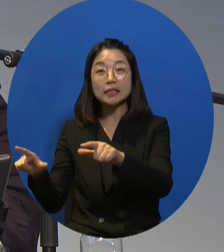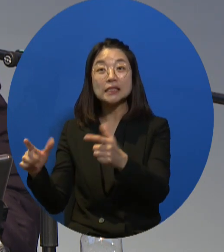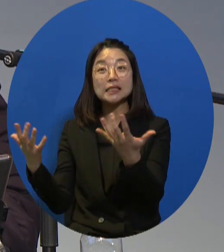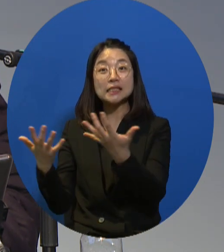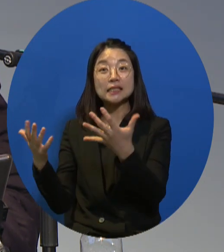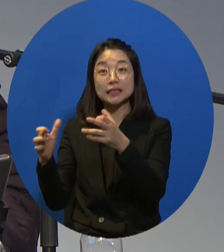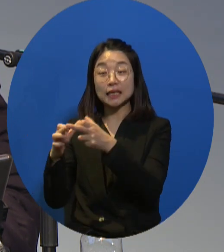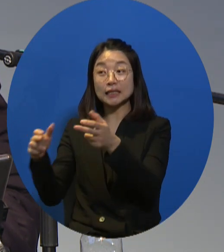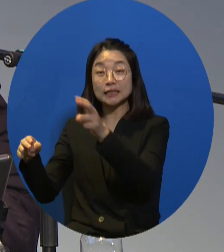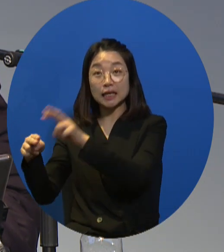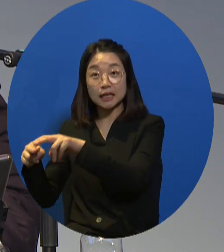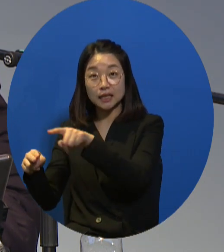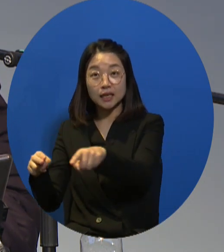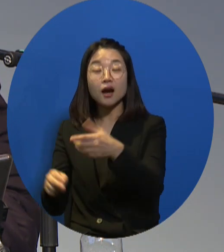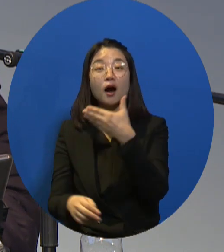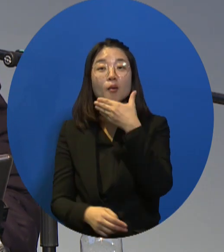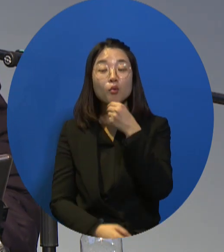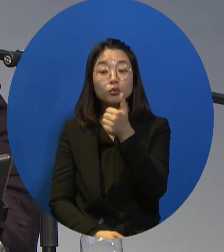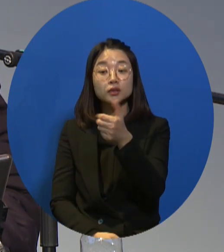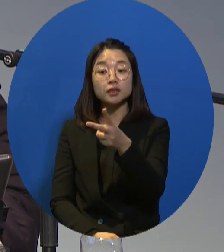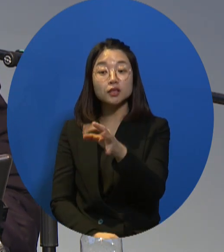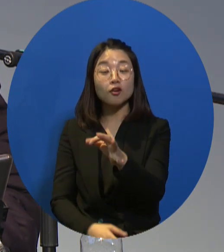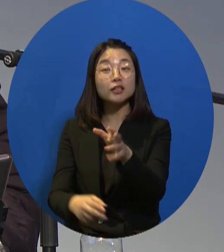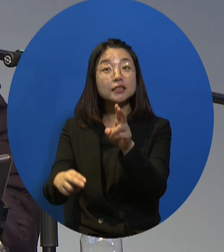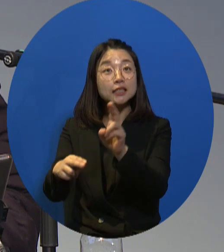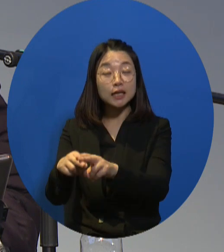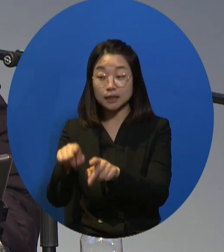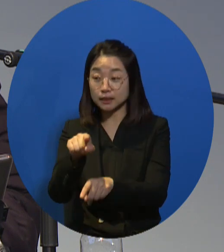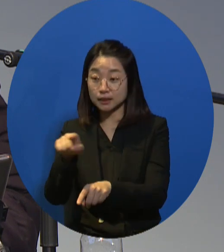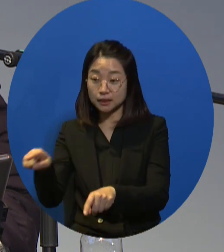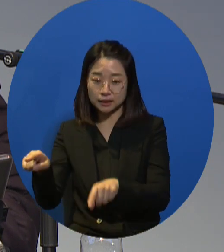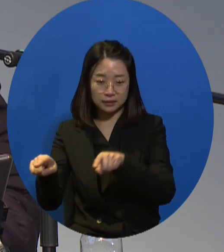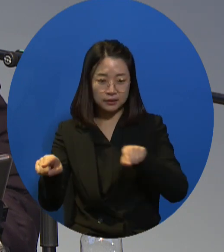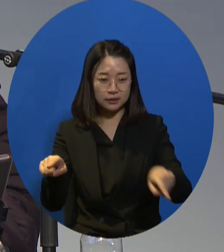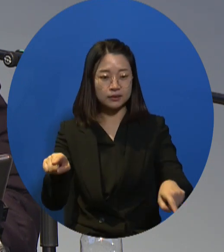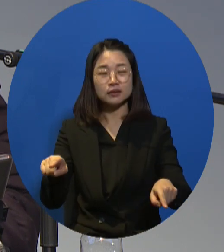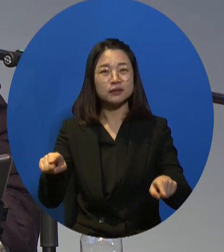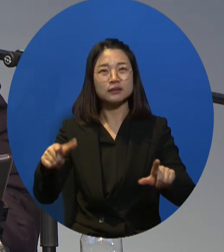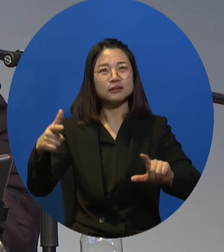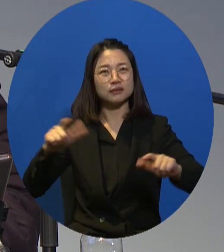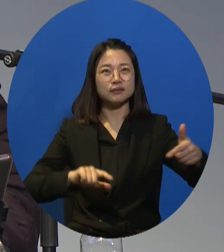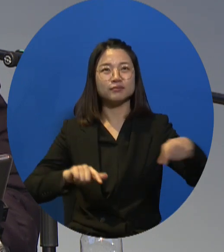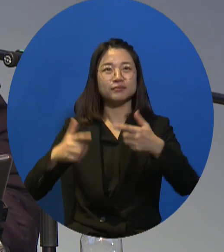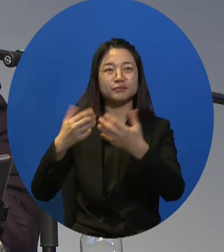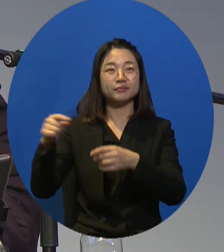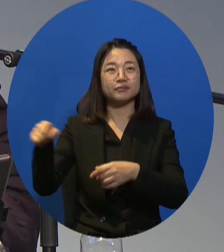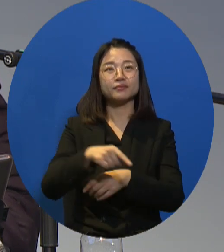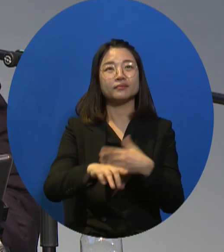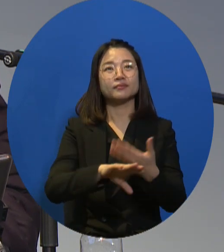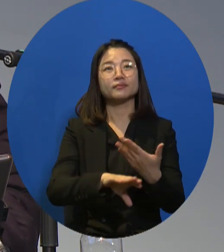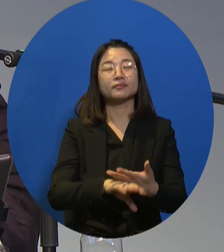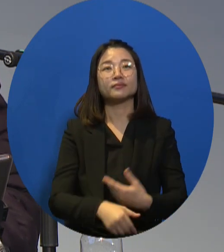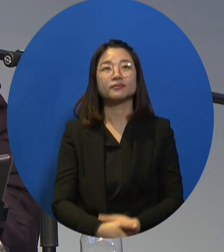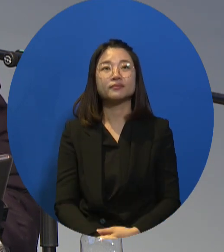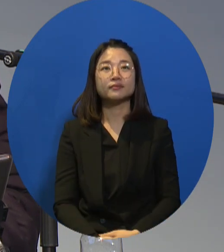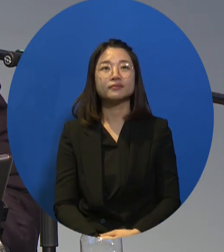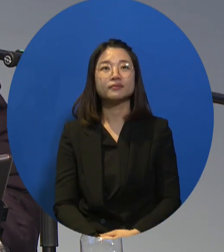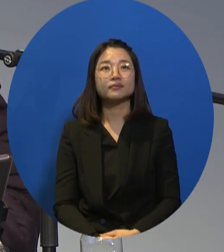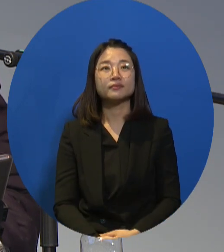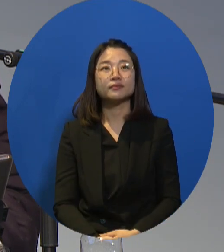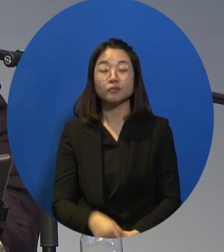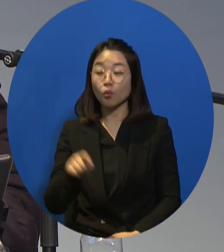There are other types of work available for disabled persons.